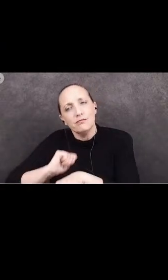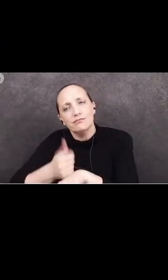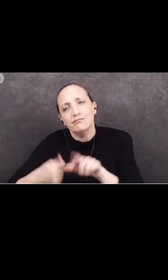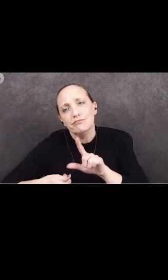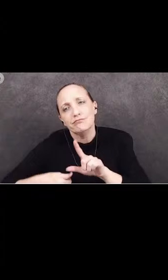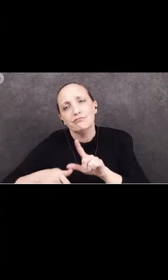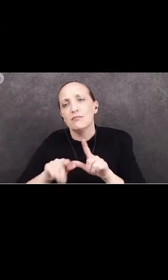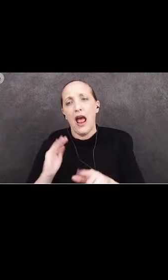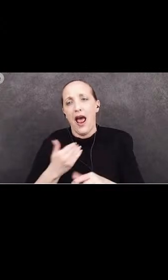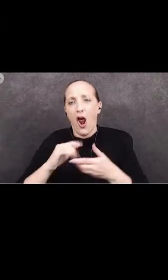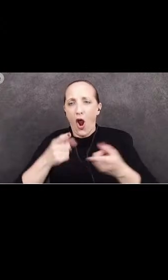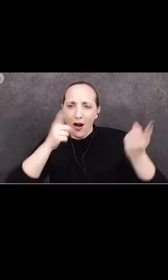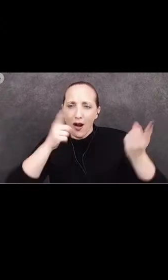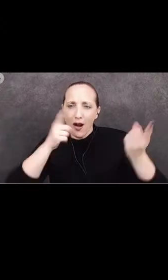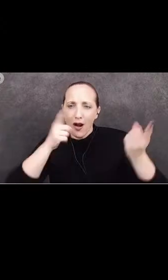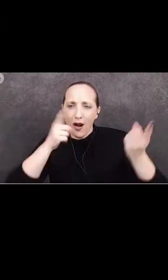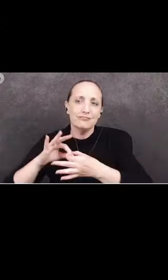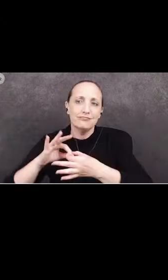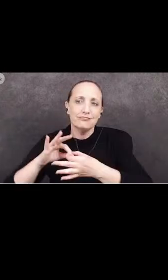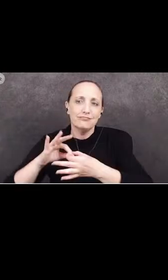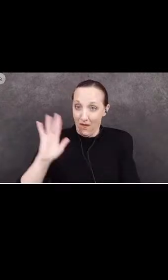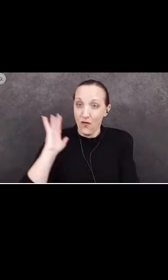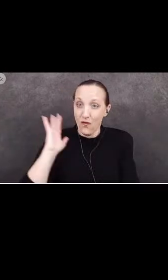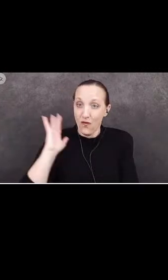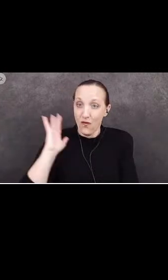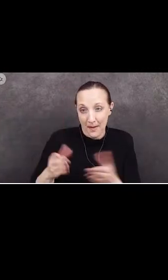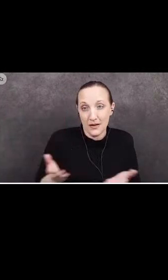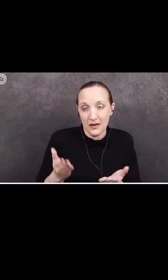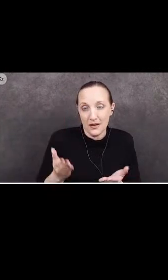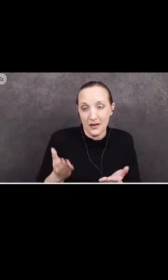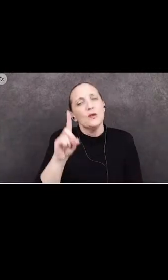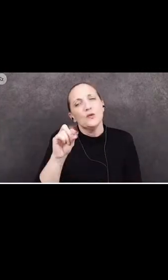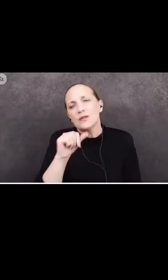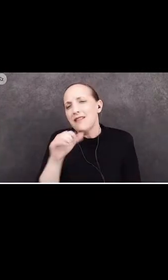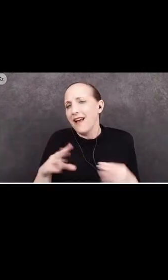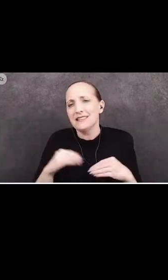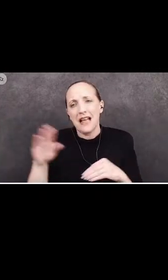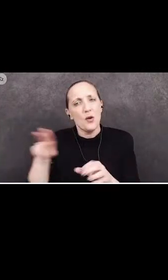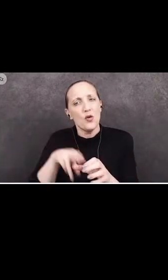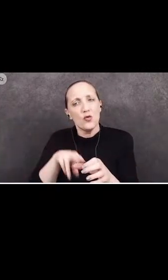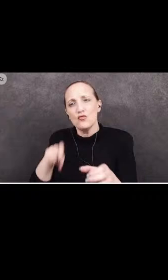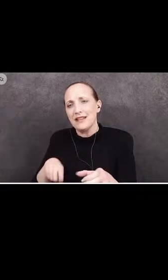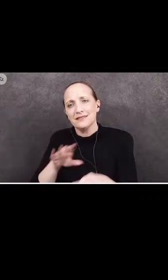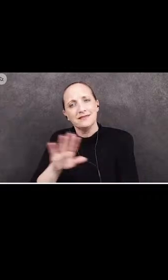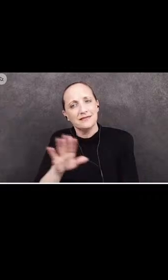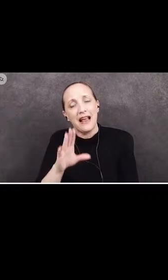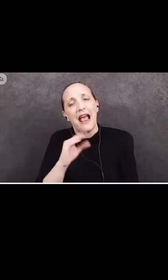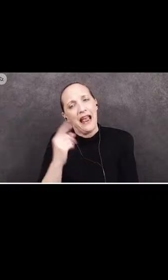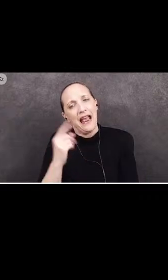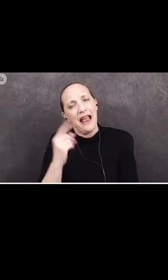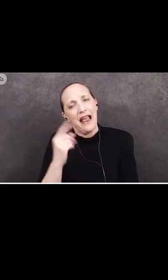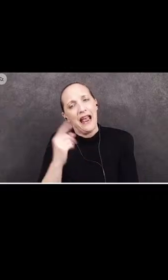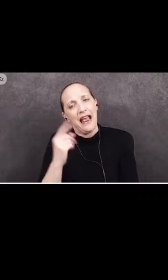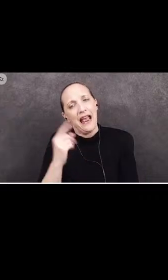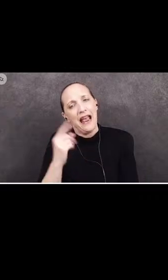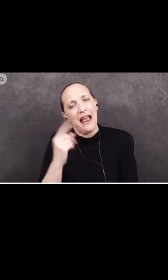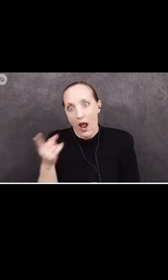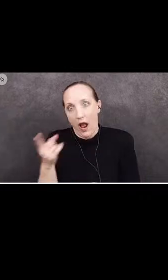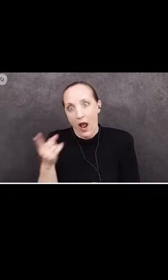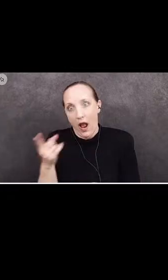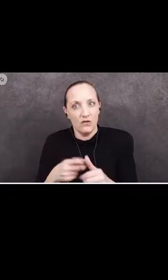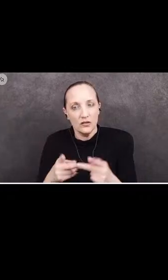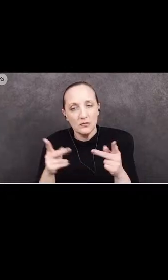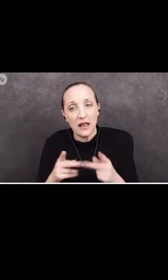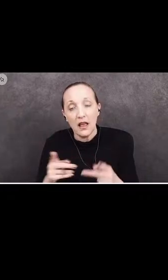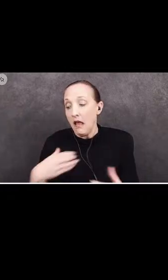site. Please do not accept her resignation and reevaluate the circumstances surrounding her submission. In addition, complaints being